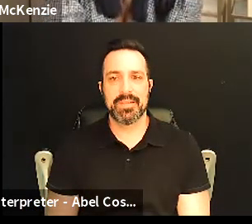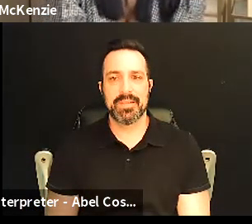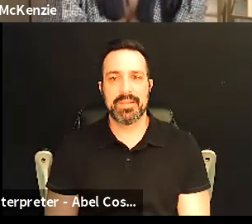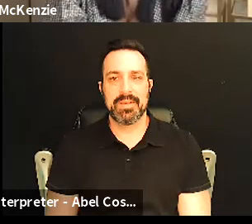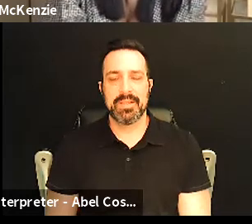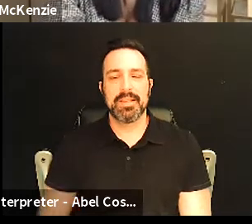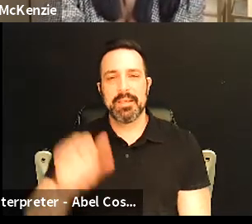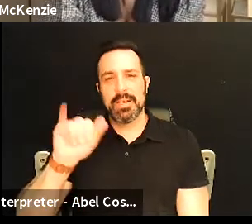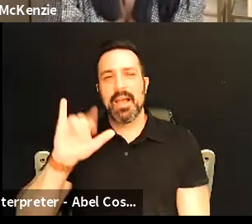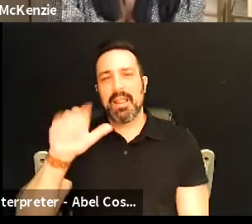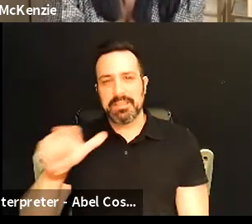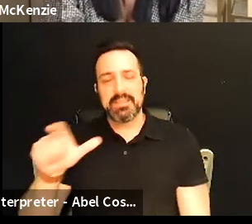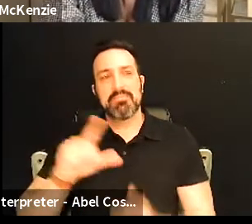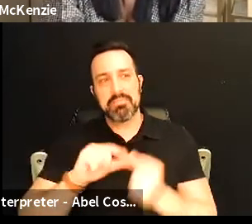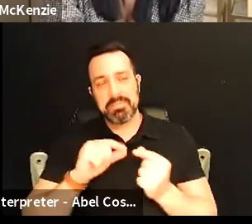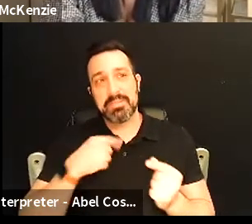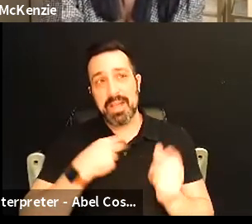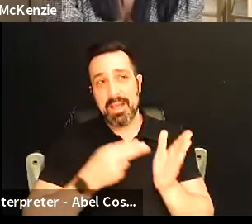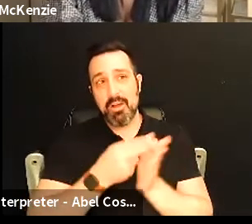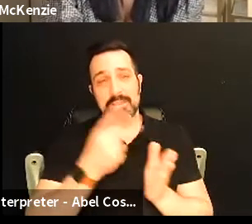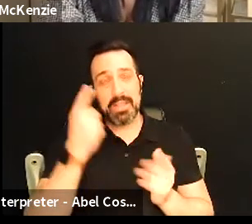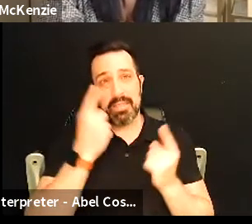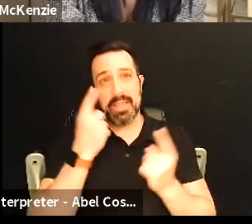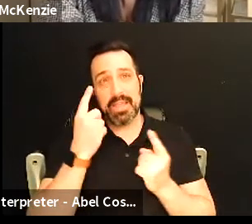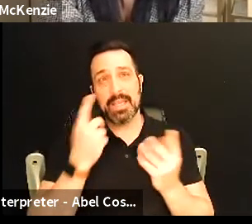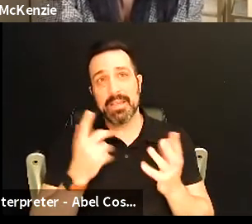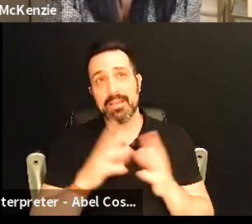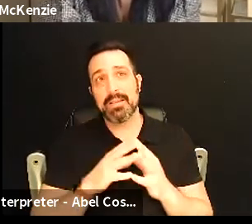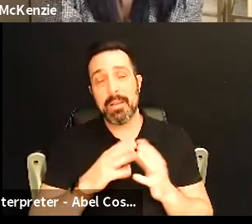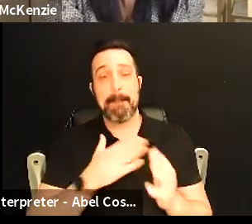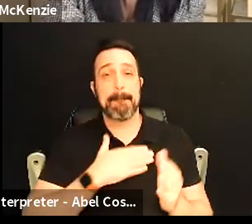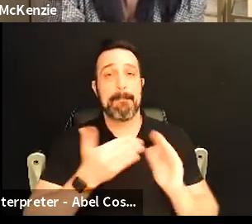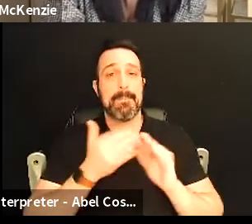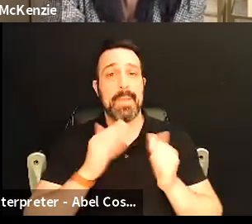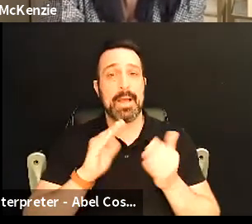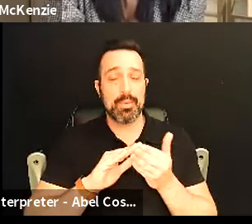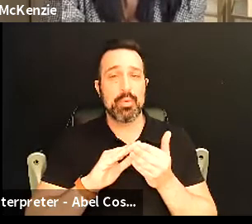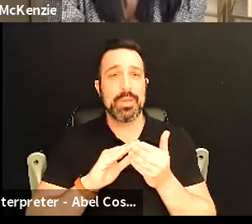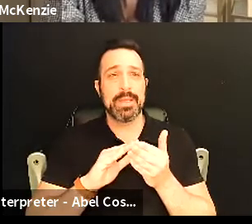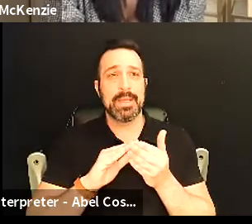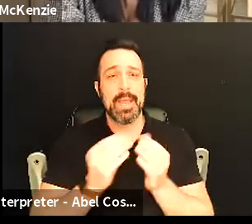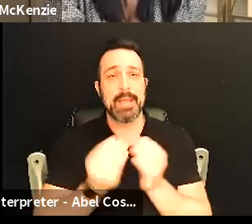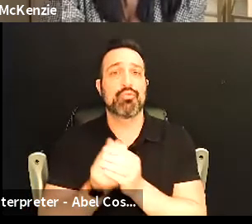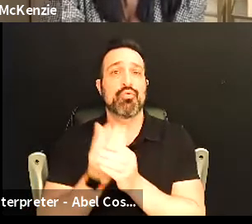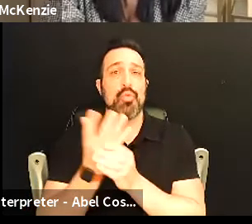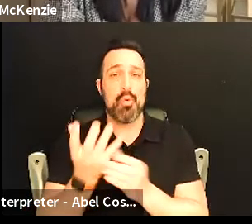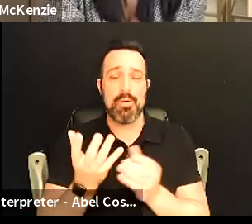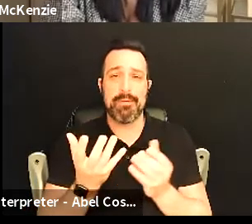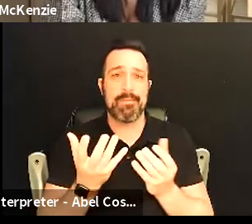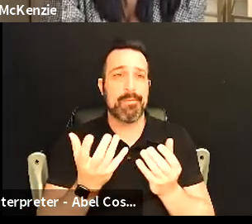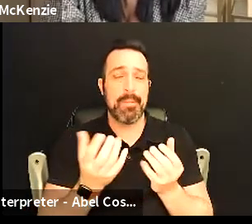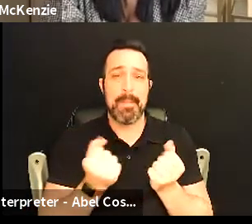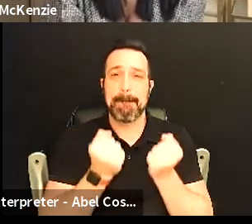i honestly think that um my community has kind of grown from multiple different